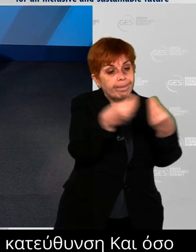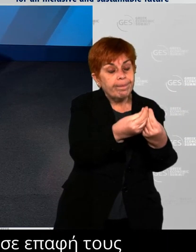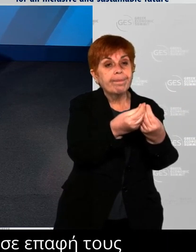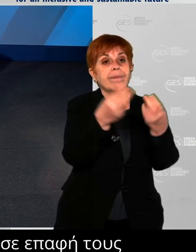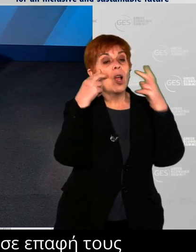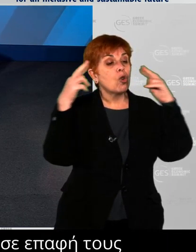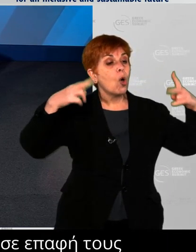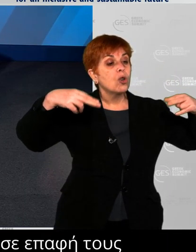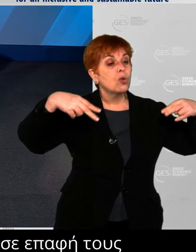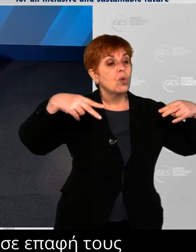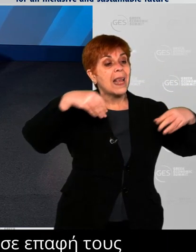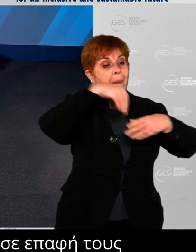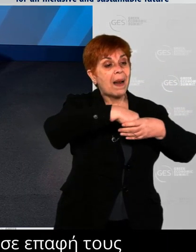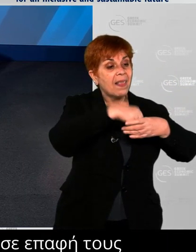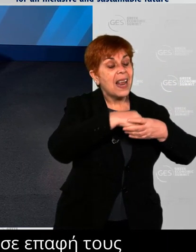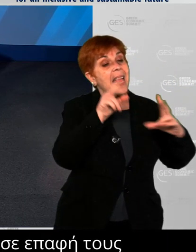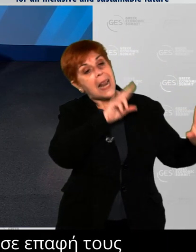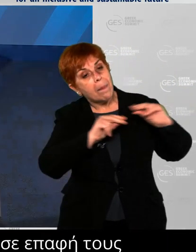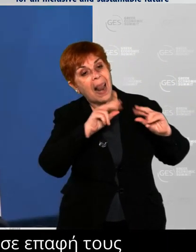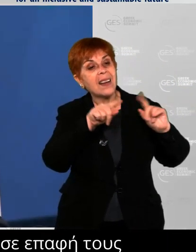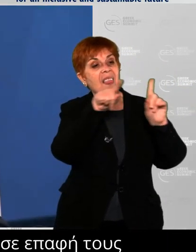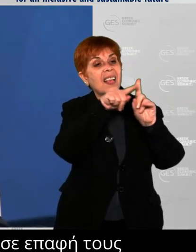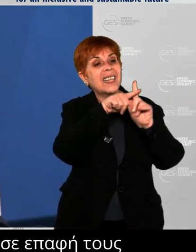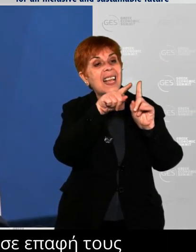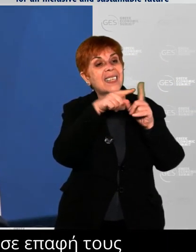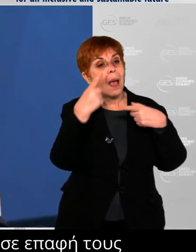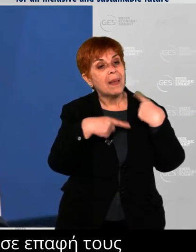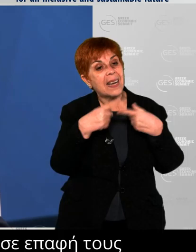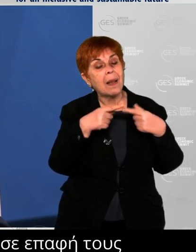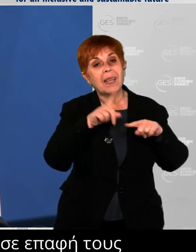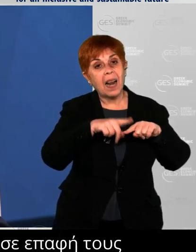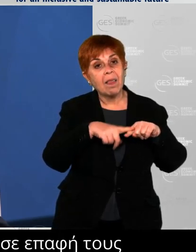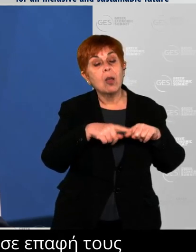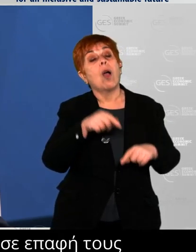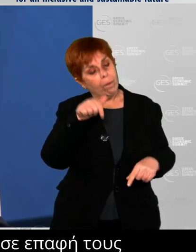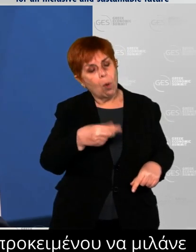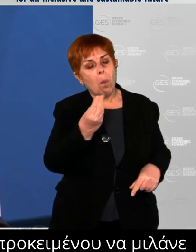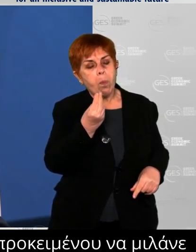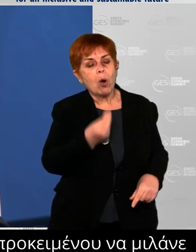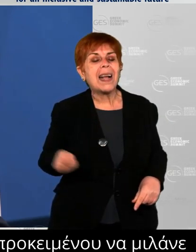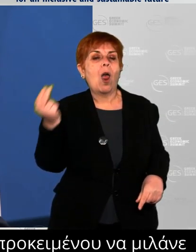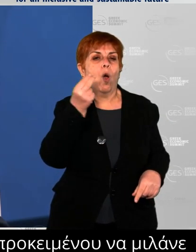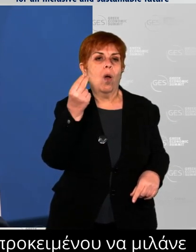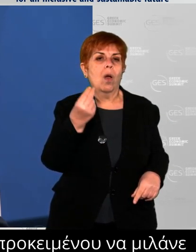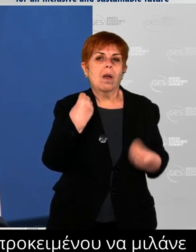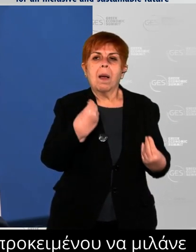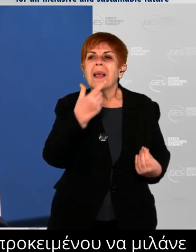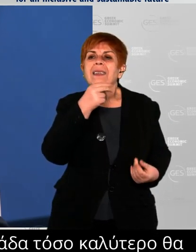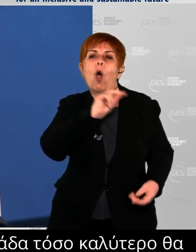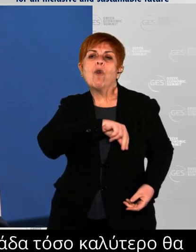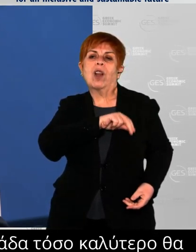responsiveness of government, the better off we'll be. Again, in the digital space, I've been so impressed by the number